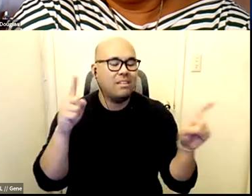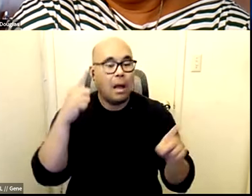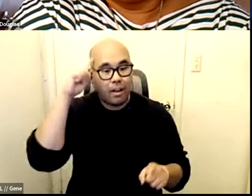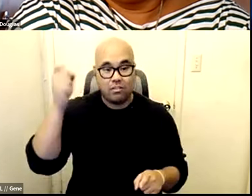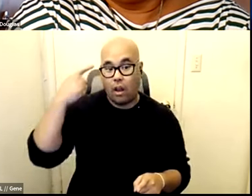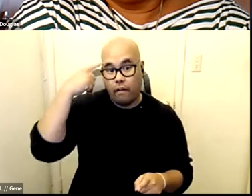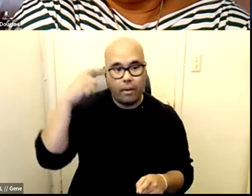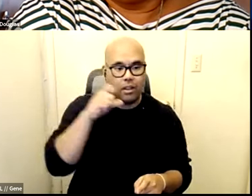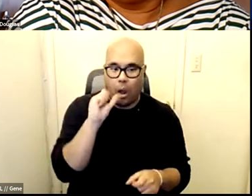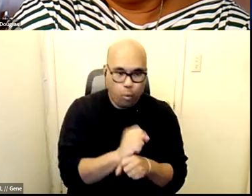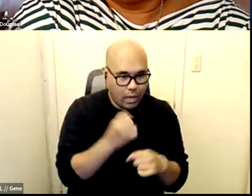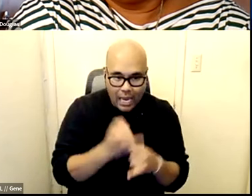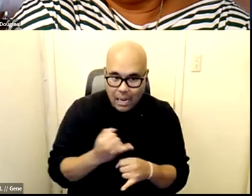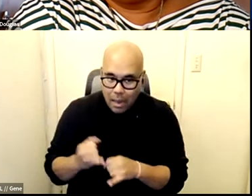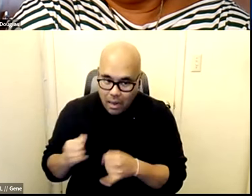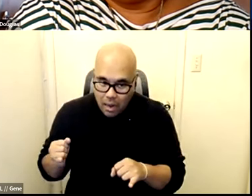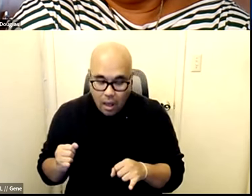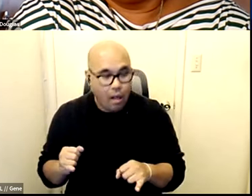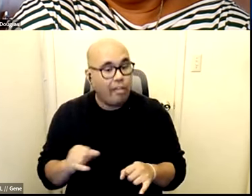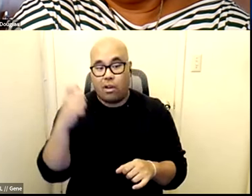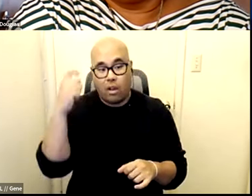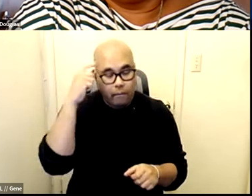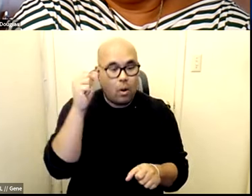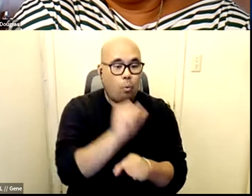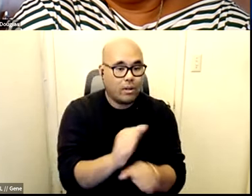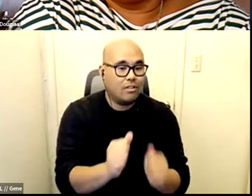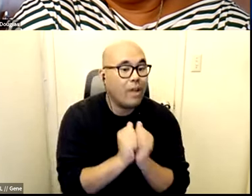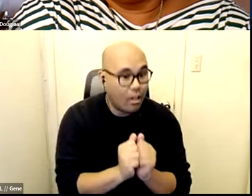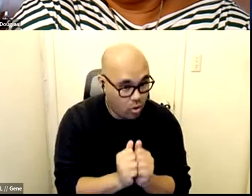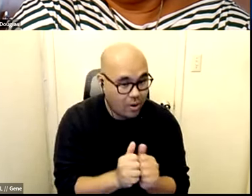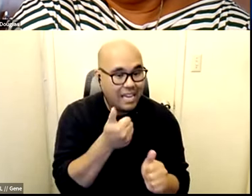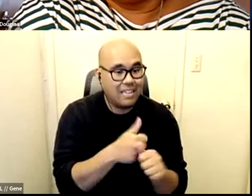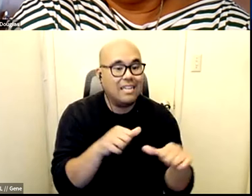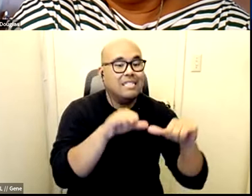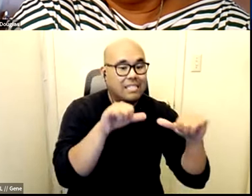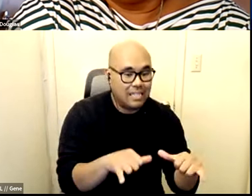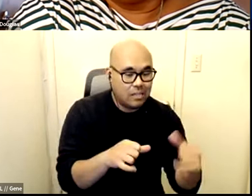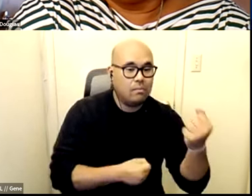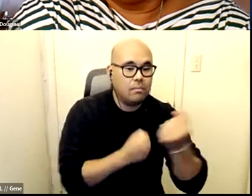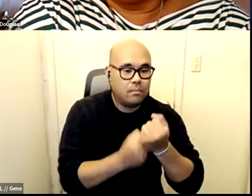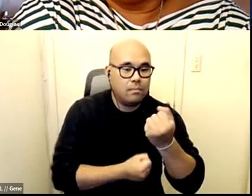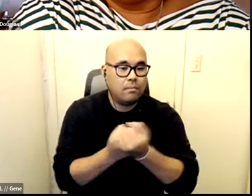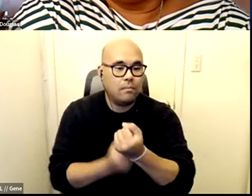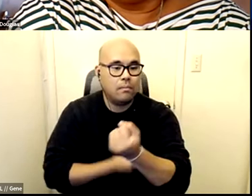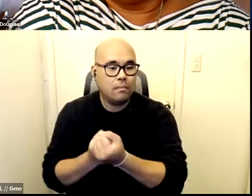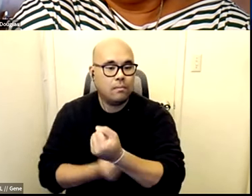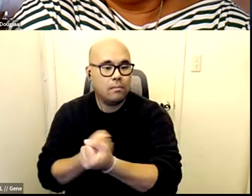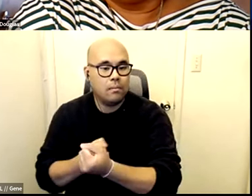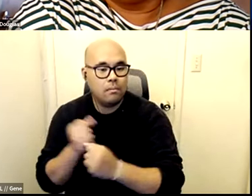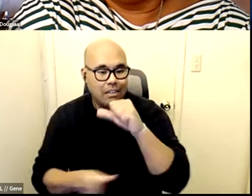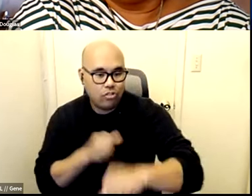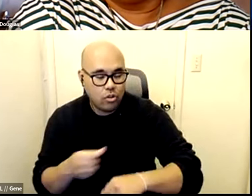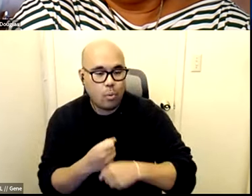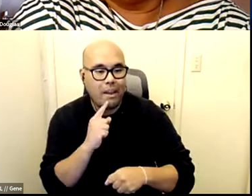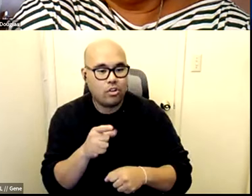in silos they all work together each system pipelines and supports the other system to ensure that they have the